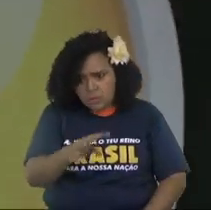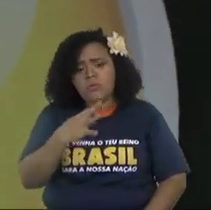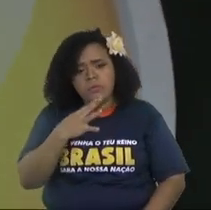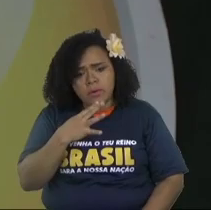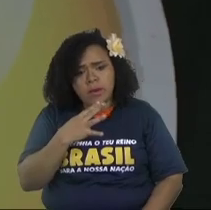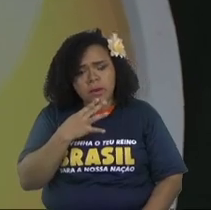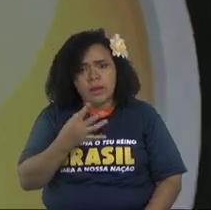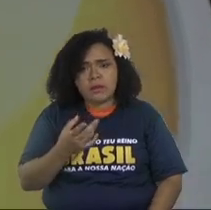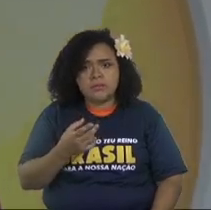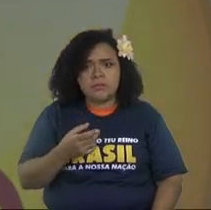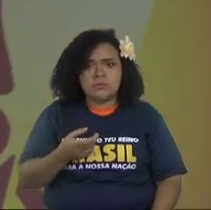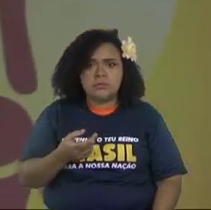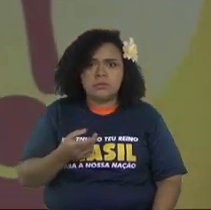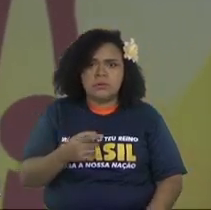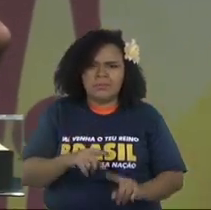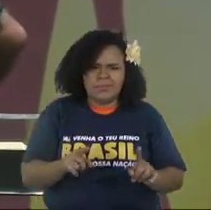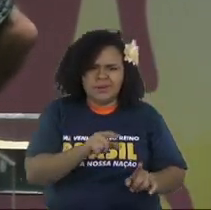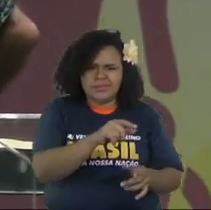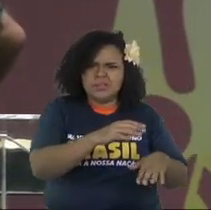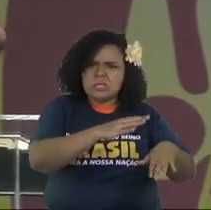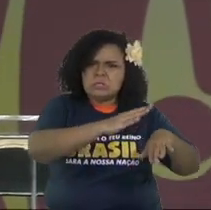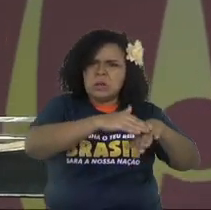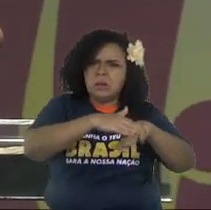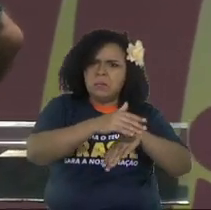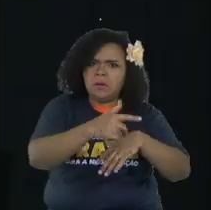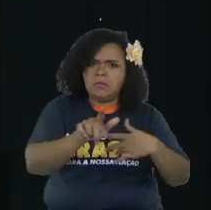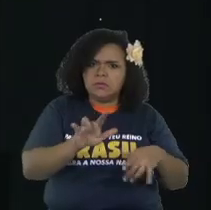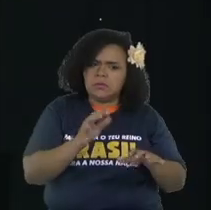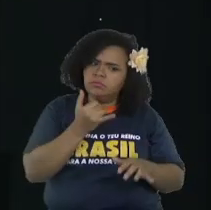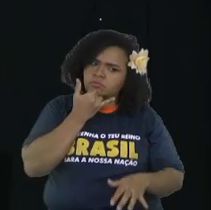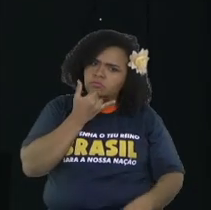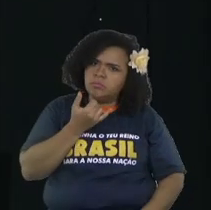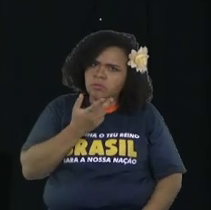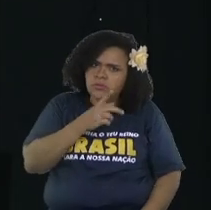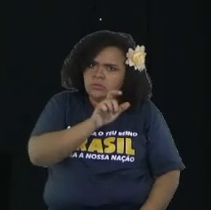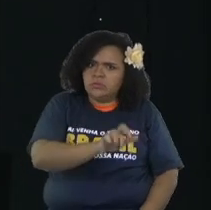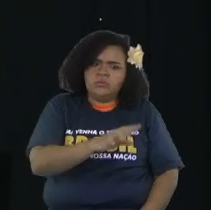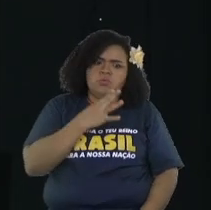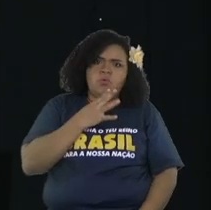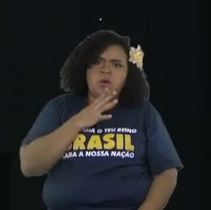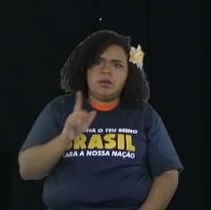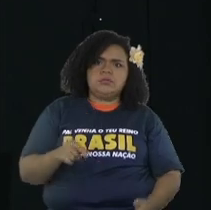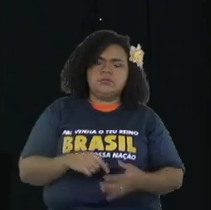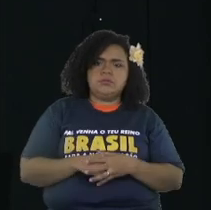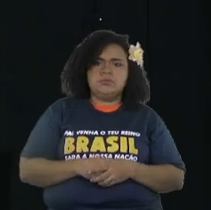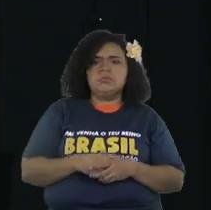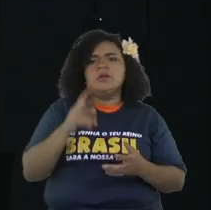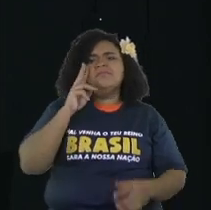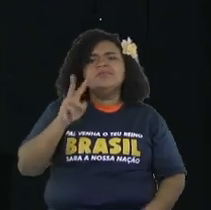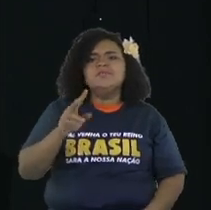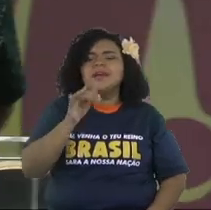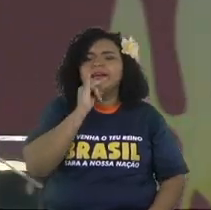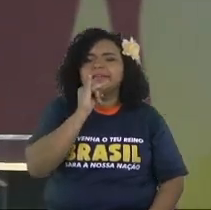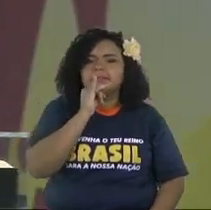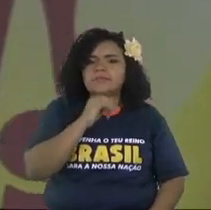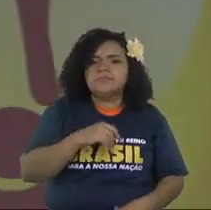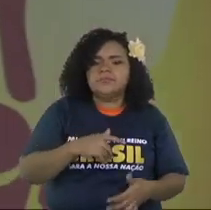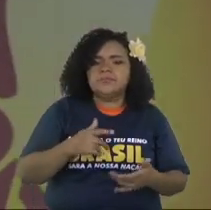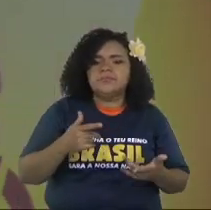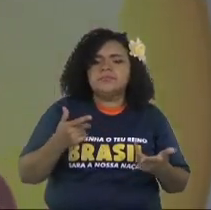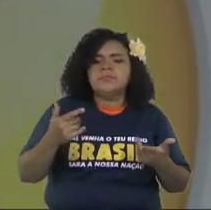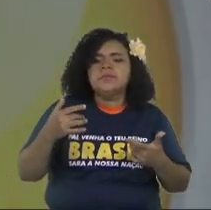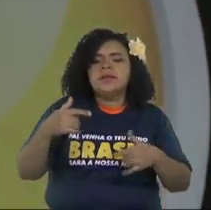strange strangers here in my house that's what I I don't want to like people from the energy